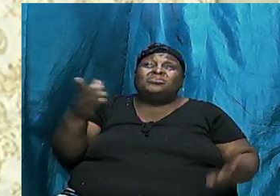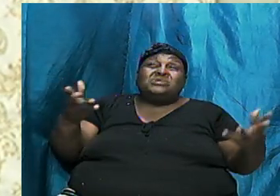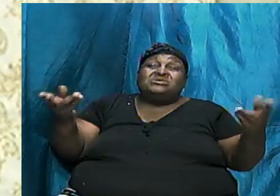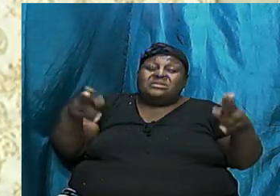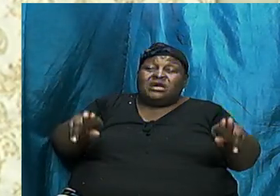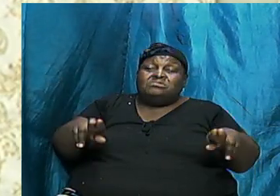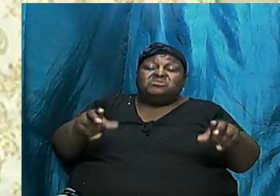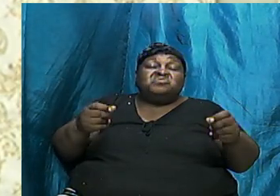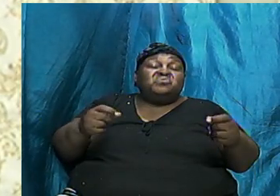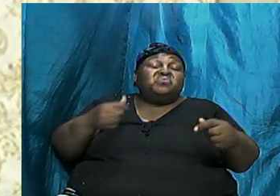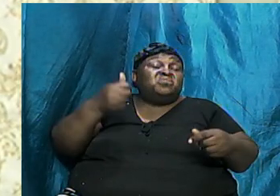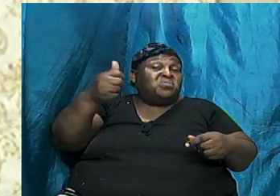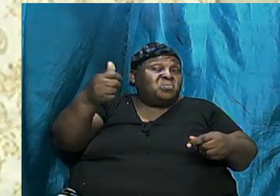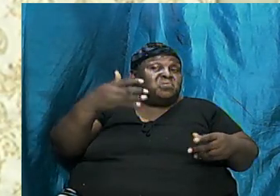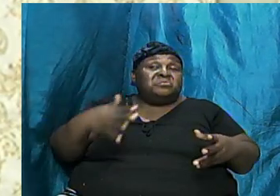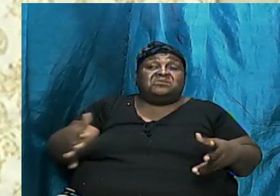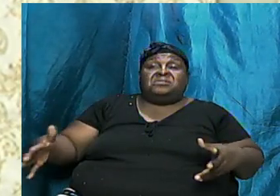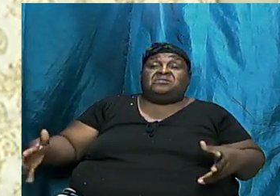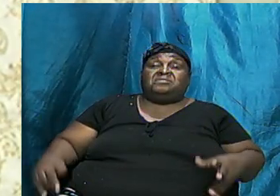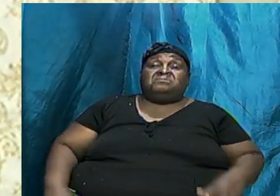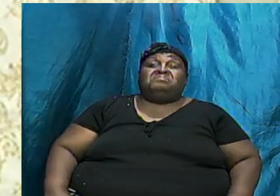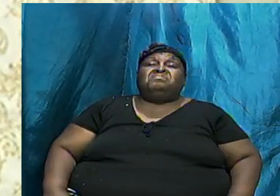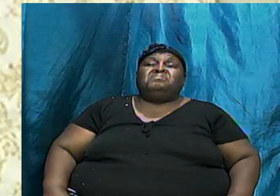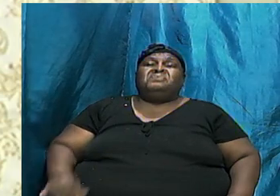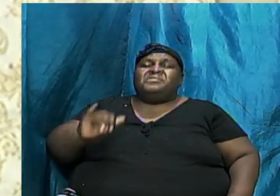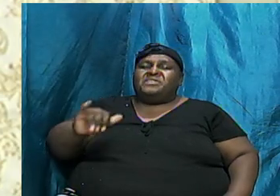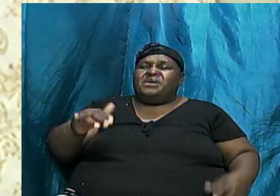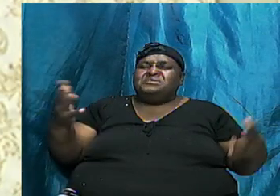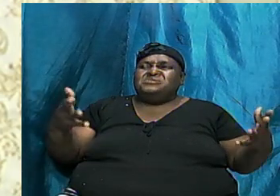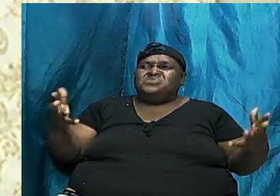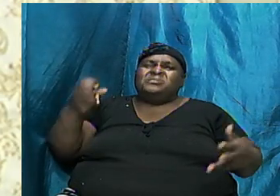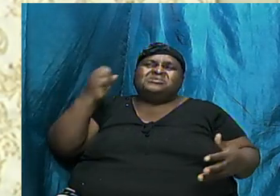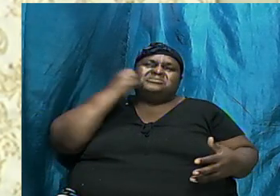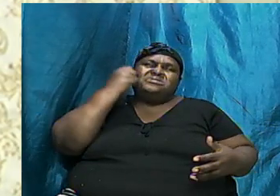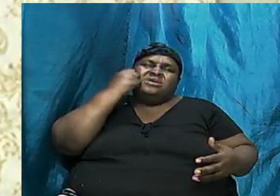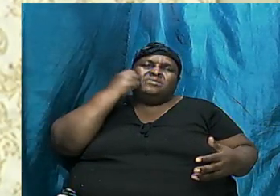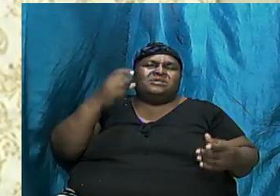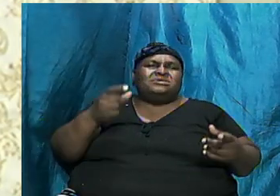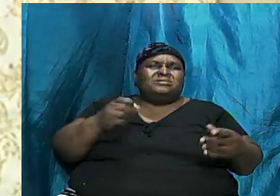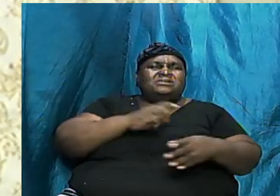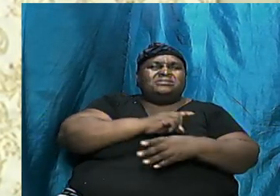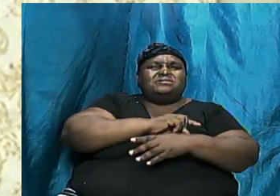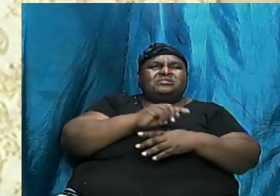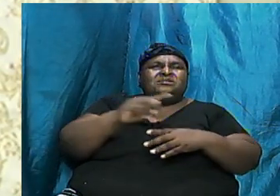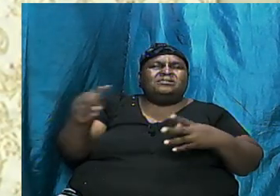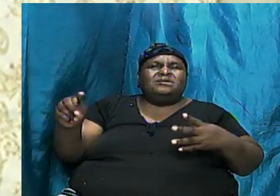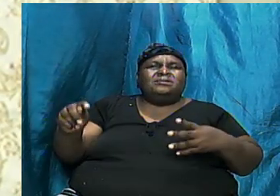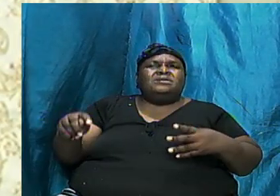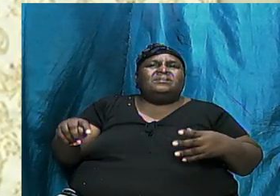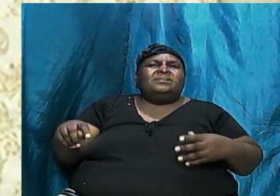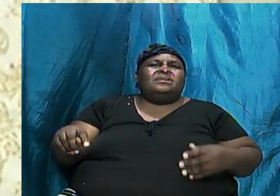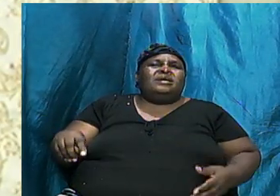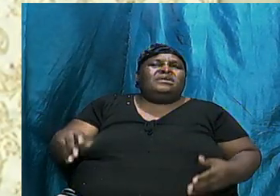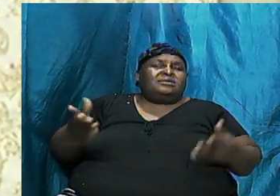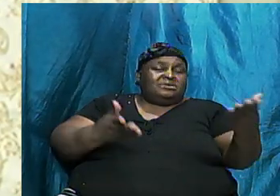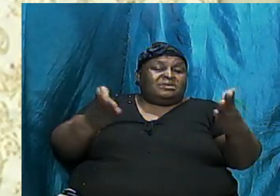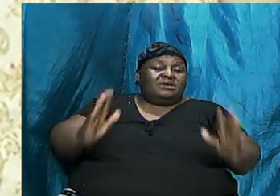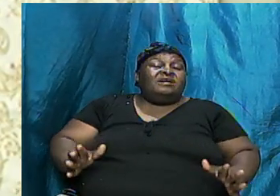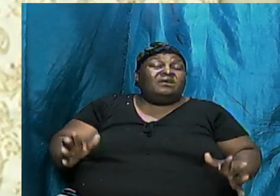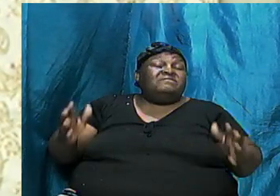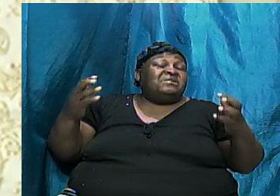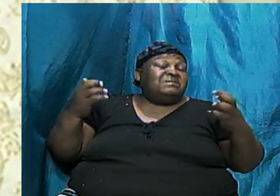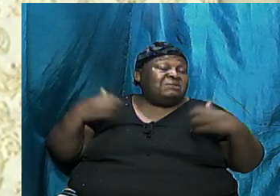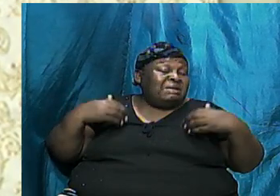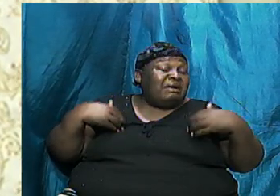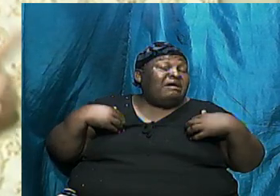And that's What she Did But Hagar Had a Son For Abraham And